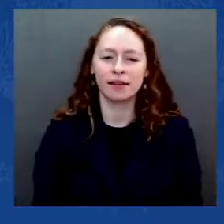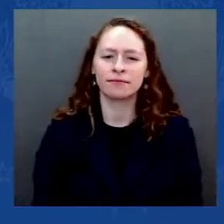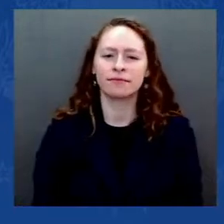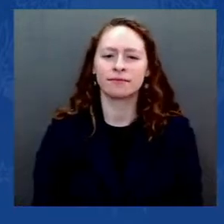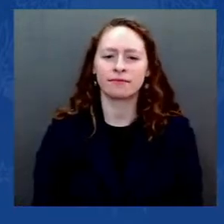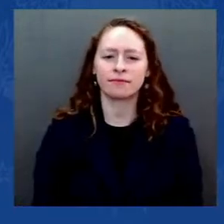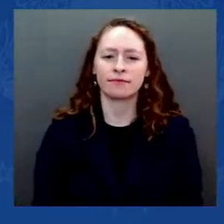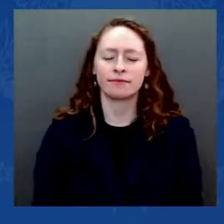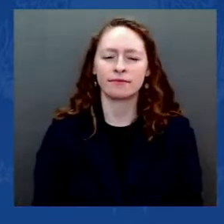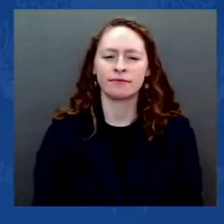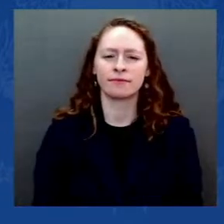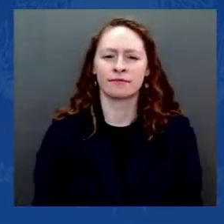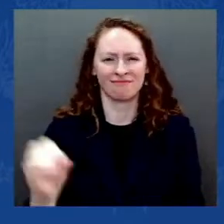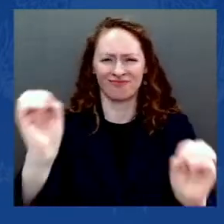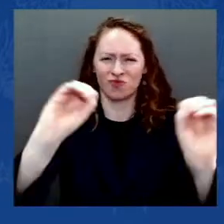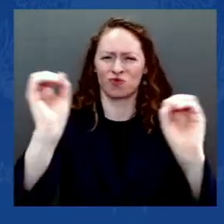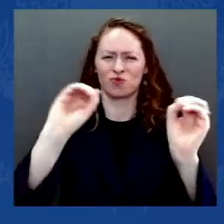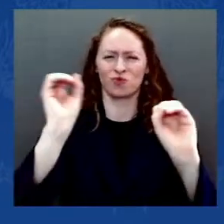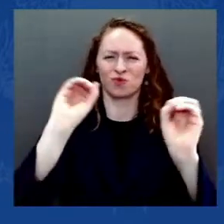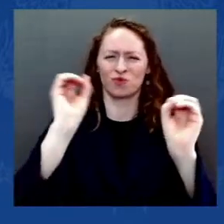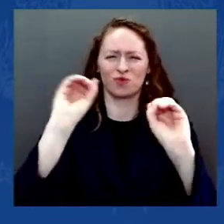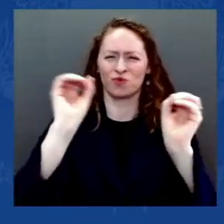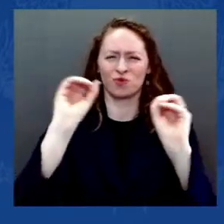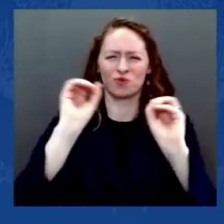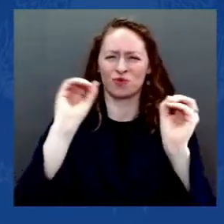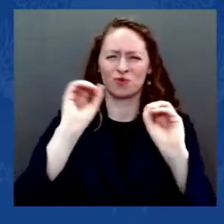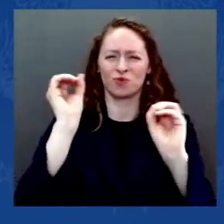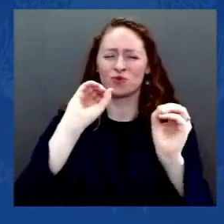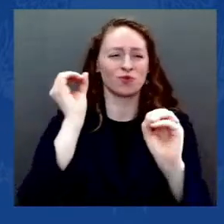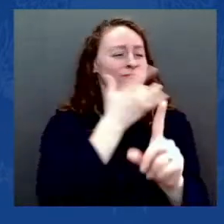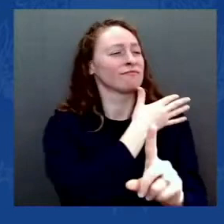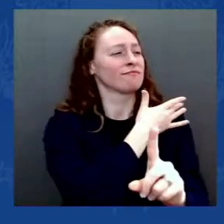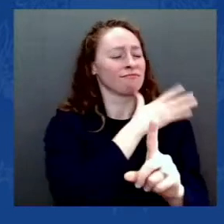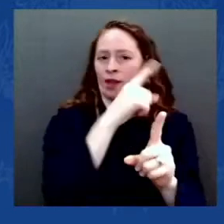results of an election and the will of the American people.